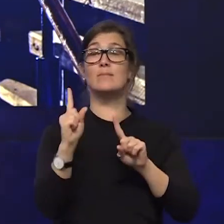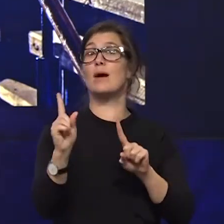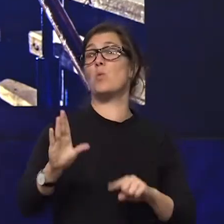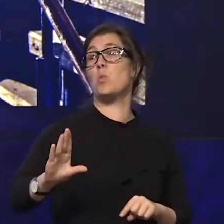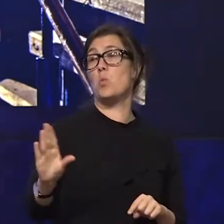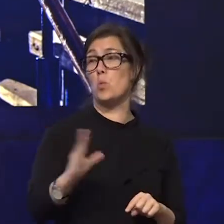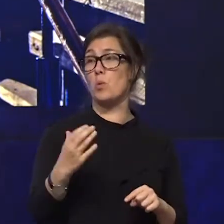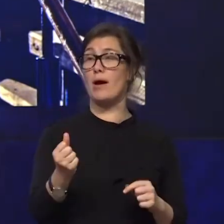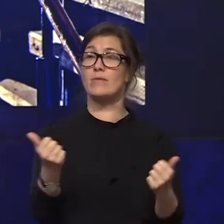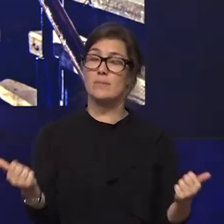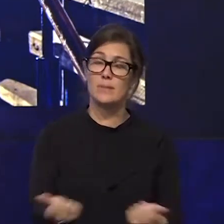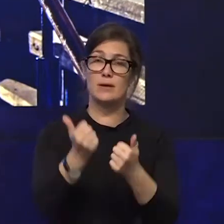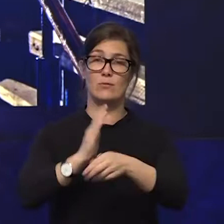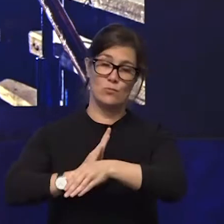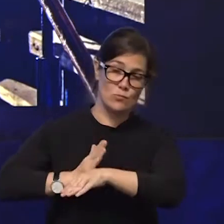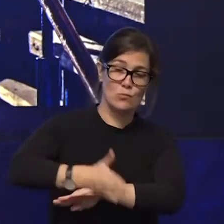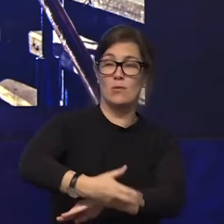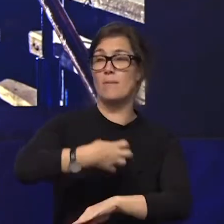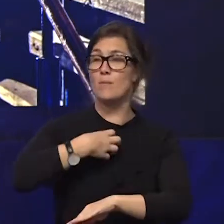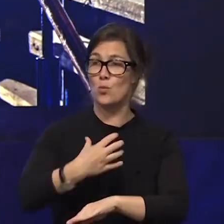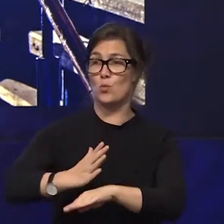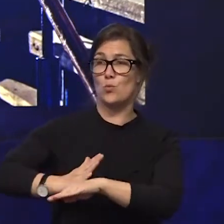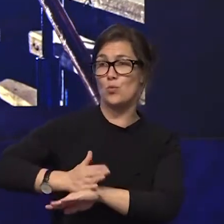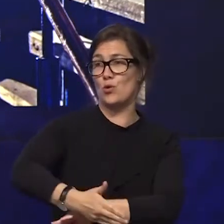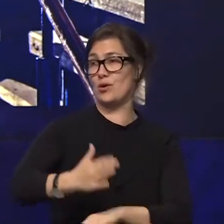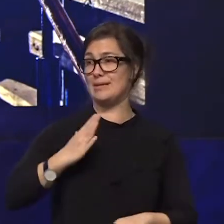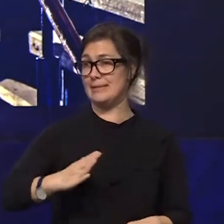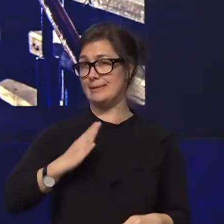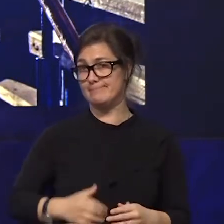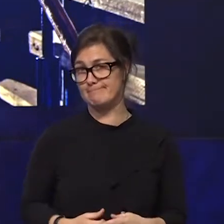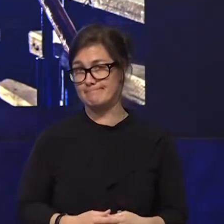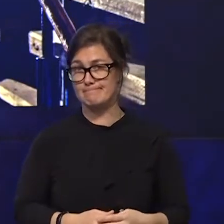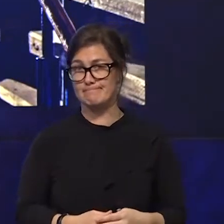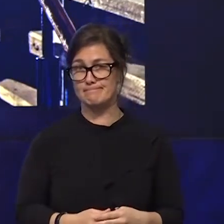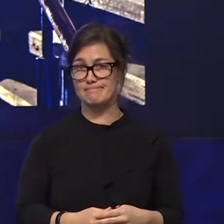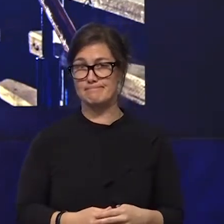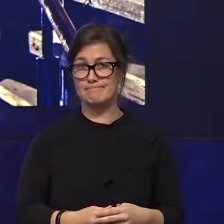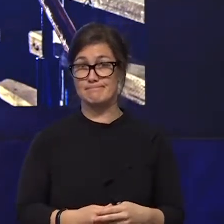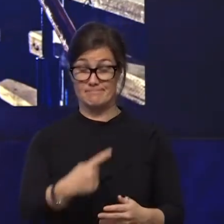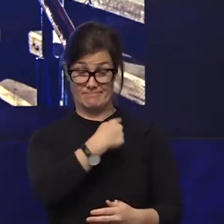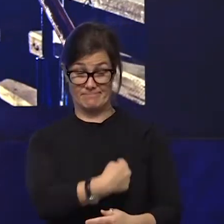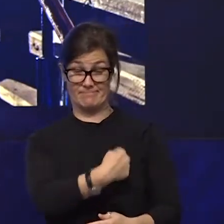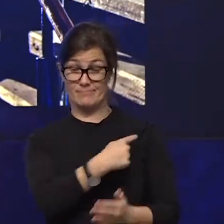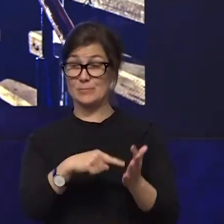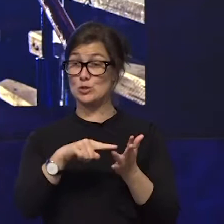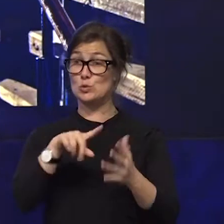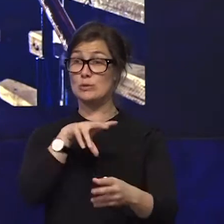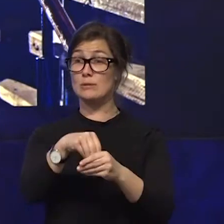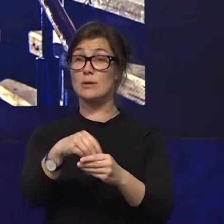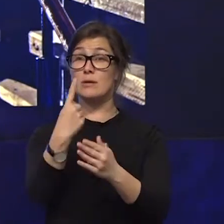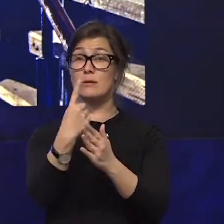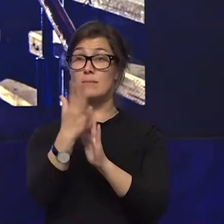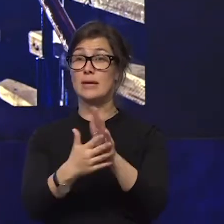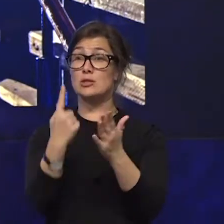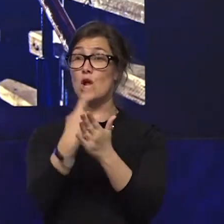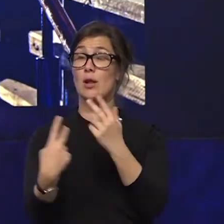have much work to do investing in inclusion is not just a government responsibility